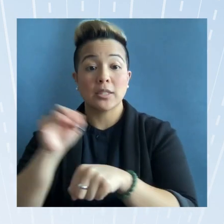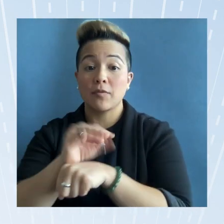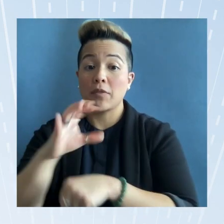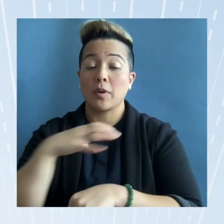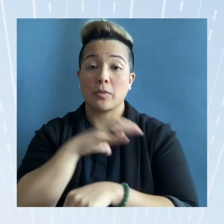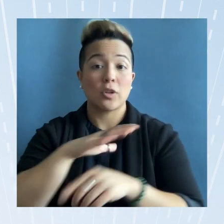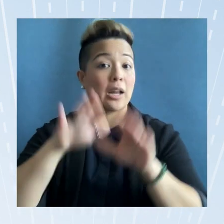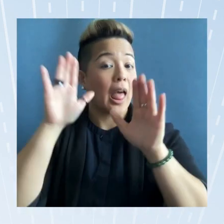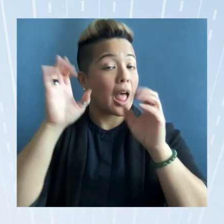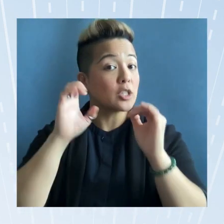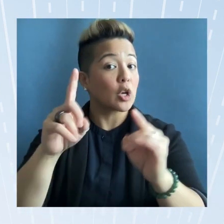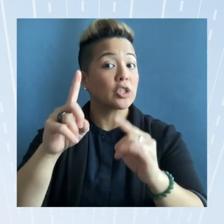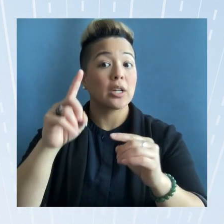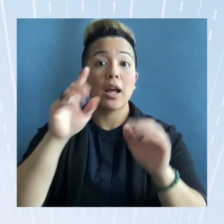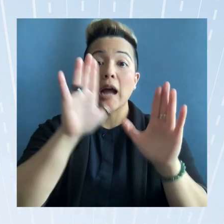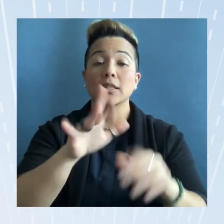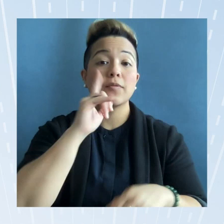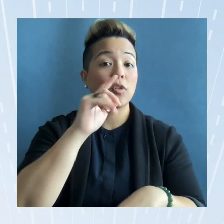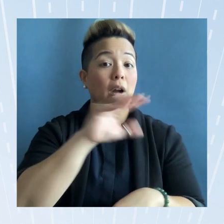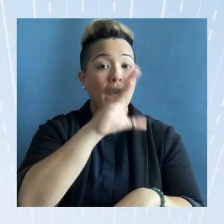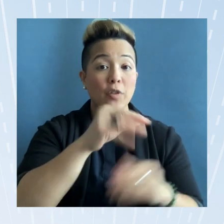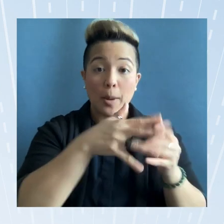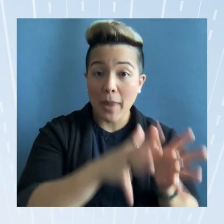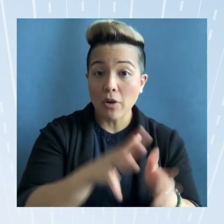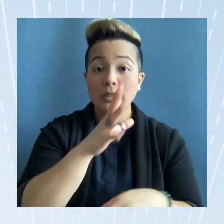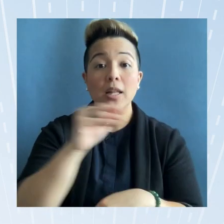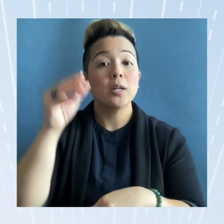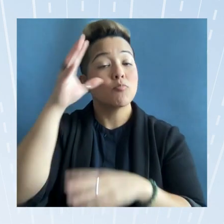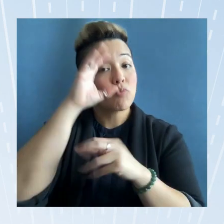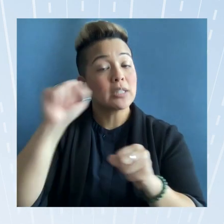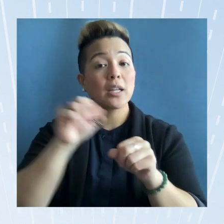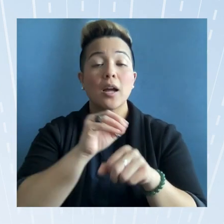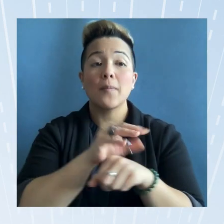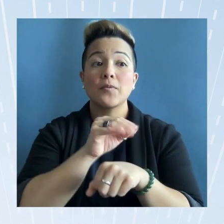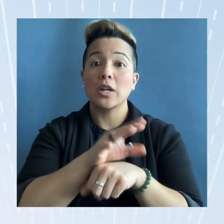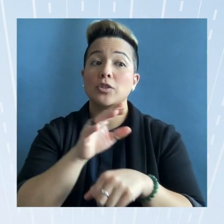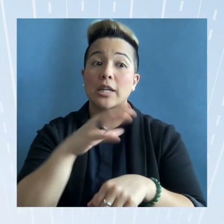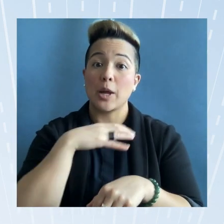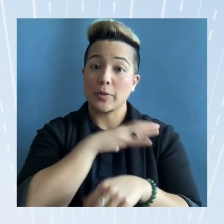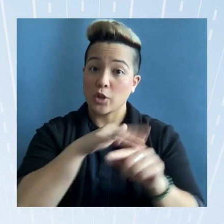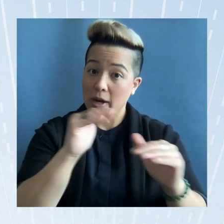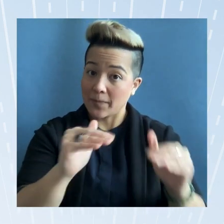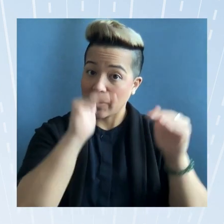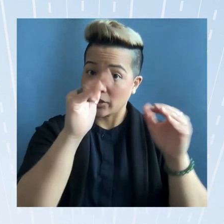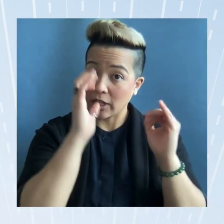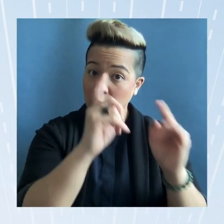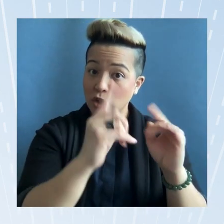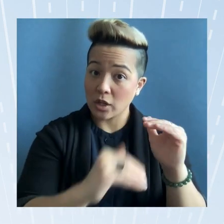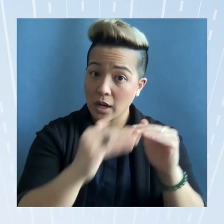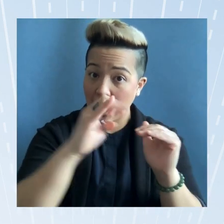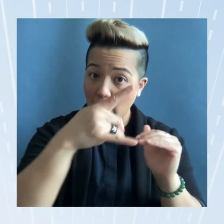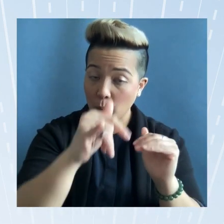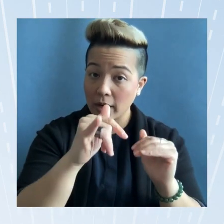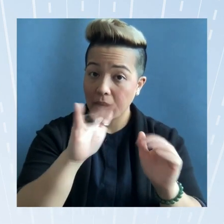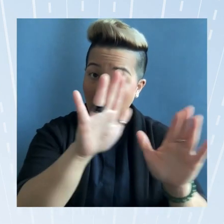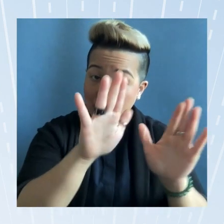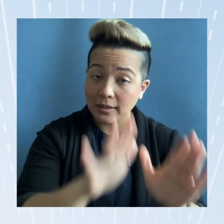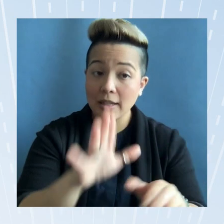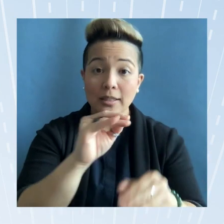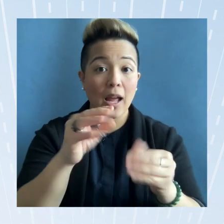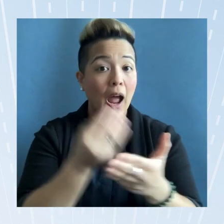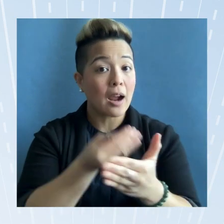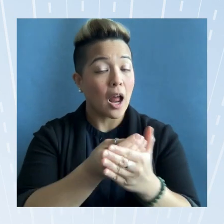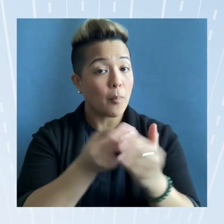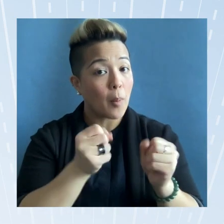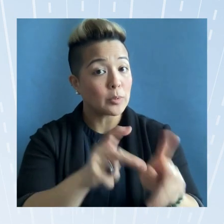for african-americans and the president's advisory commission on advancing educational equity excellence and economic opportunity